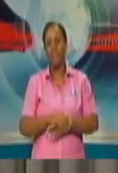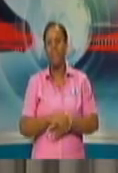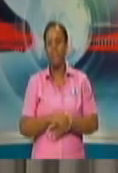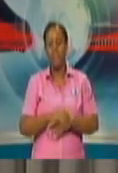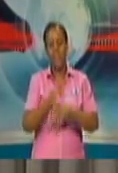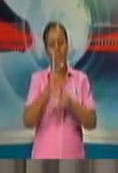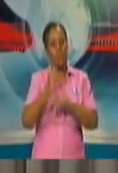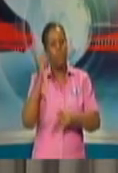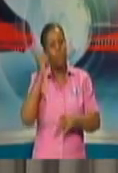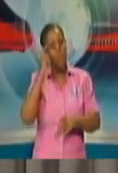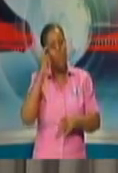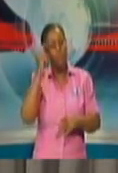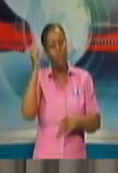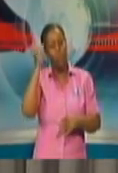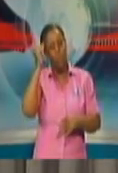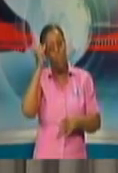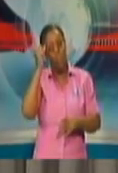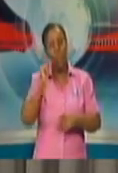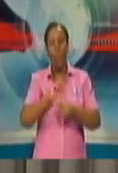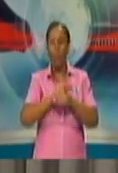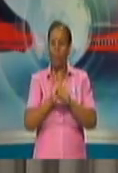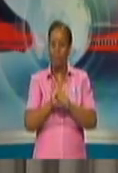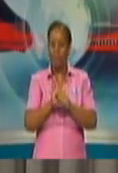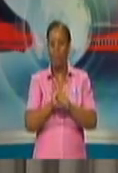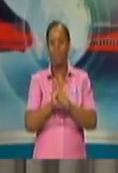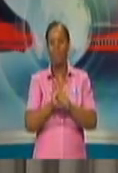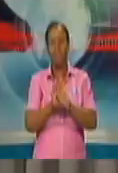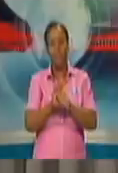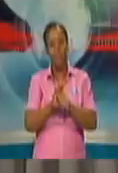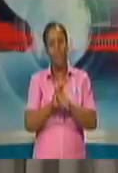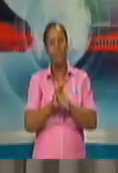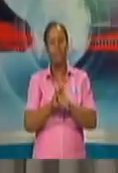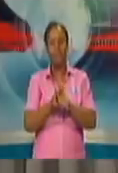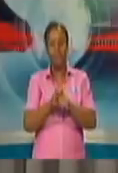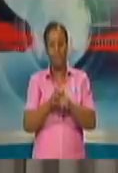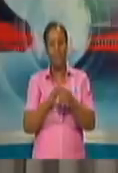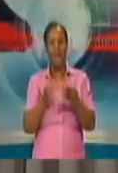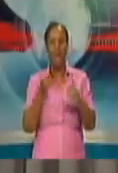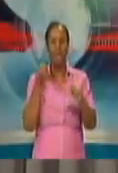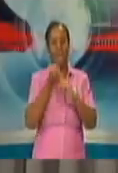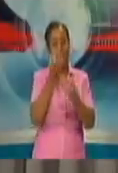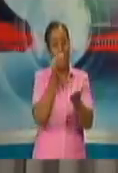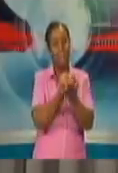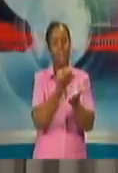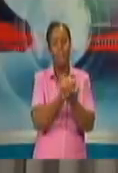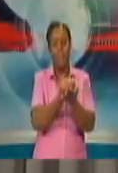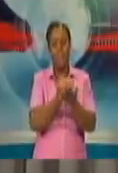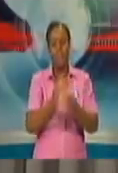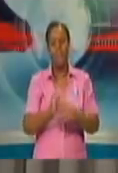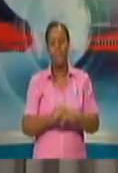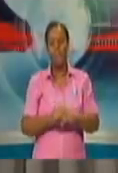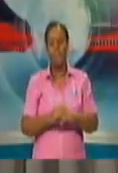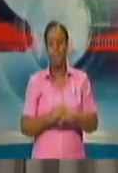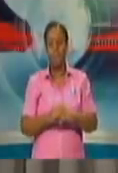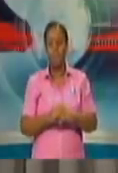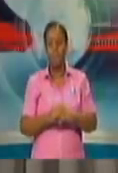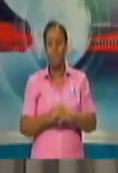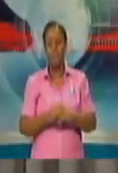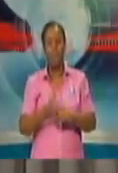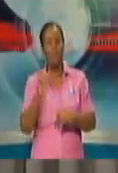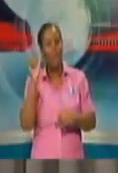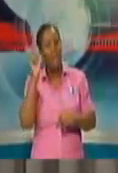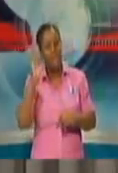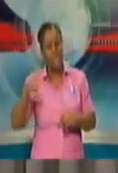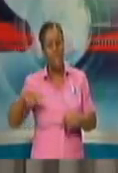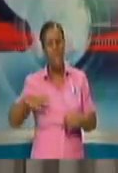MSMEs, given their important contribution to the economy. And based on the information by CSO, there are approximately 16